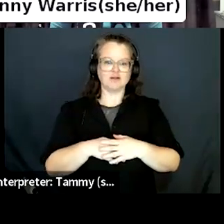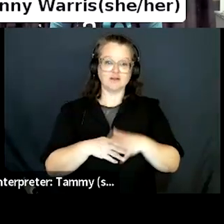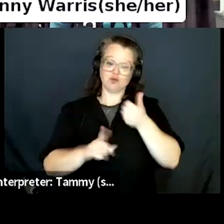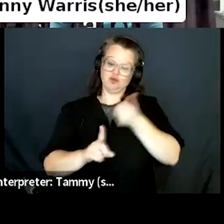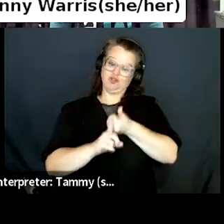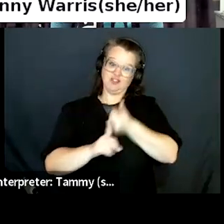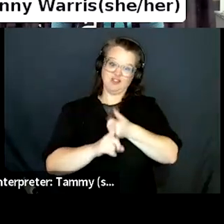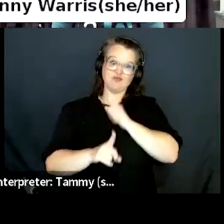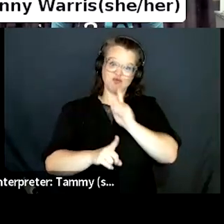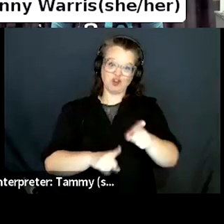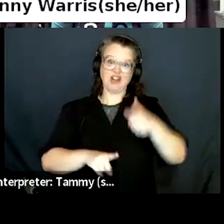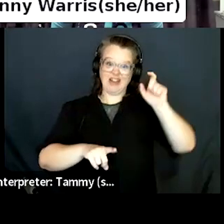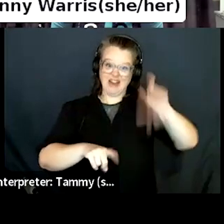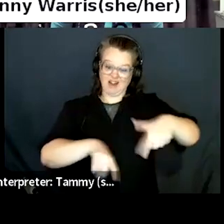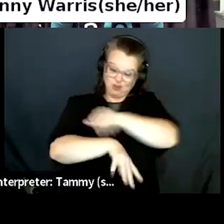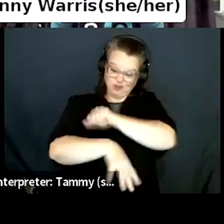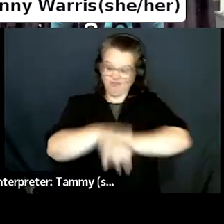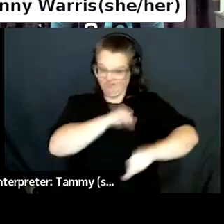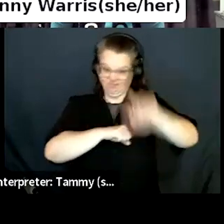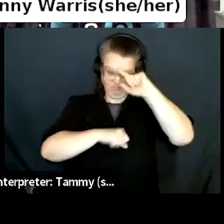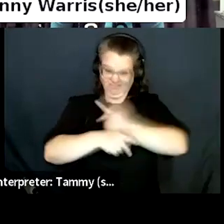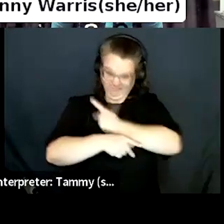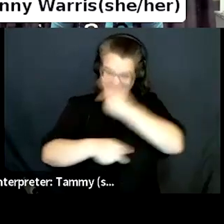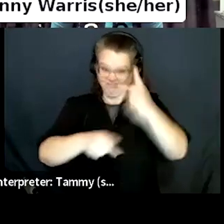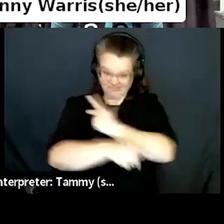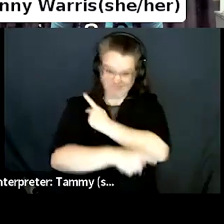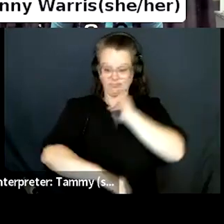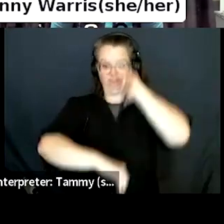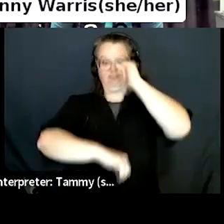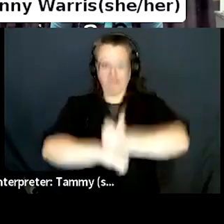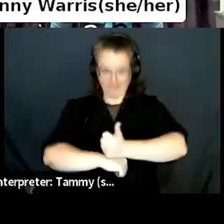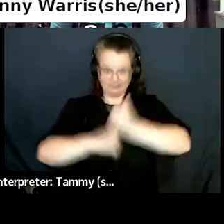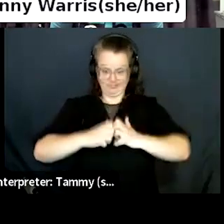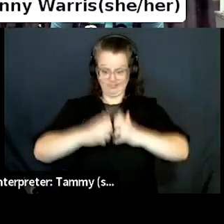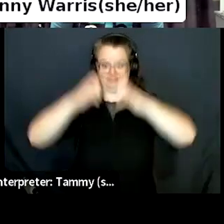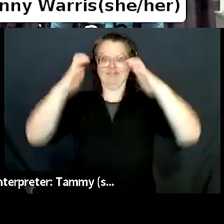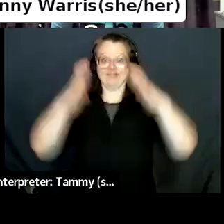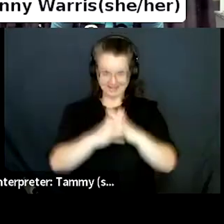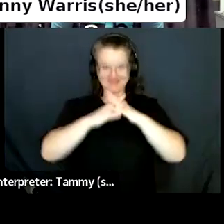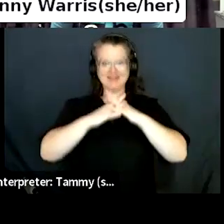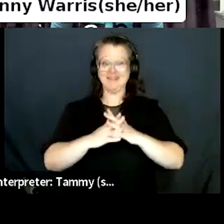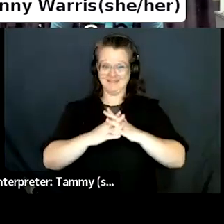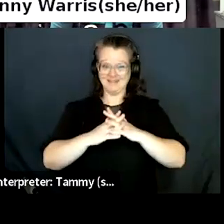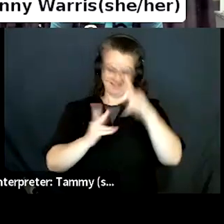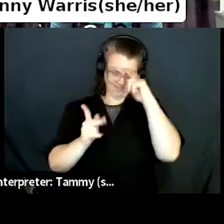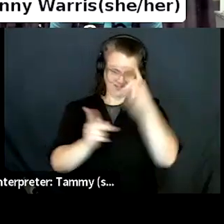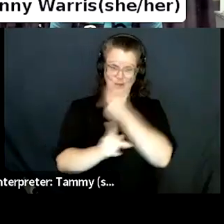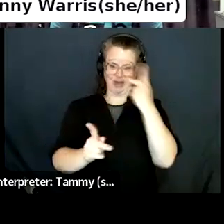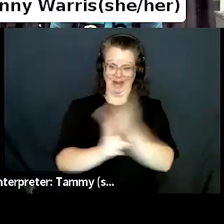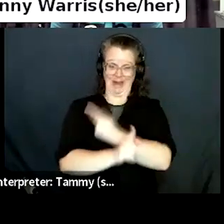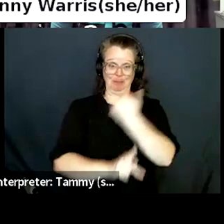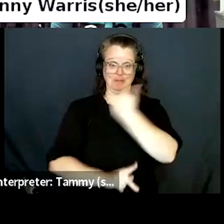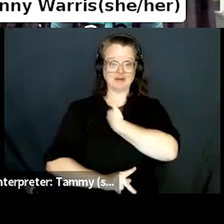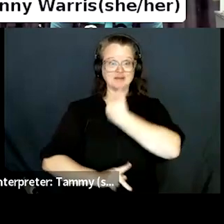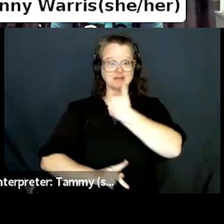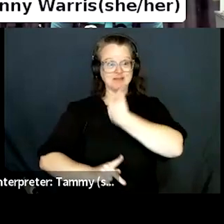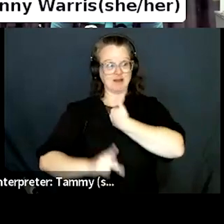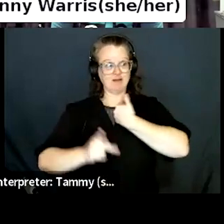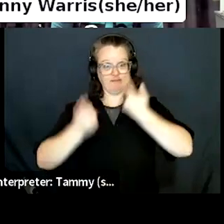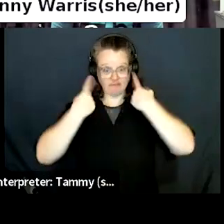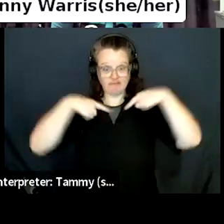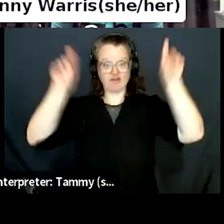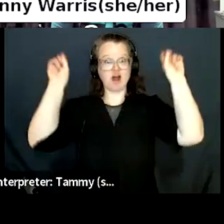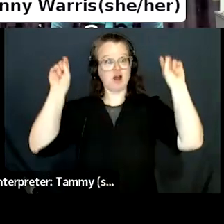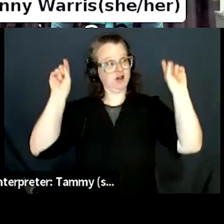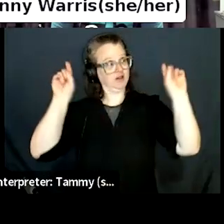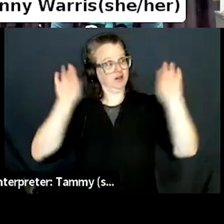good and you don't have, you have no idea what you don't know. So you think, oh, the books are going to come in and we're going to sell them. You forget that you have